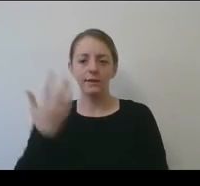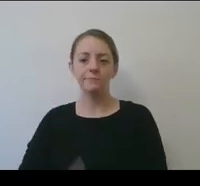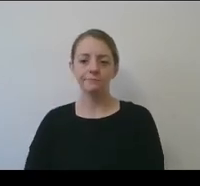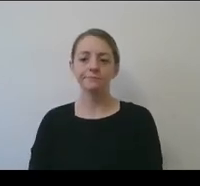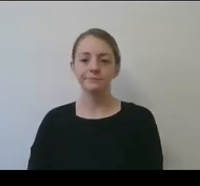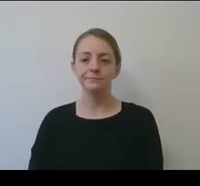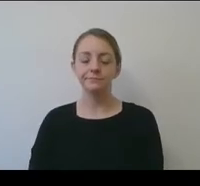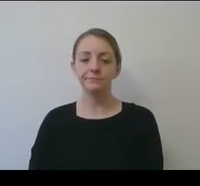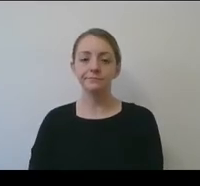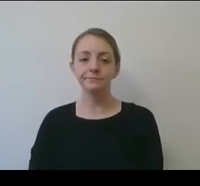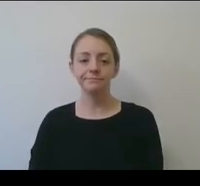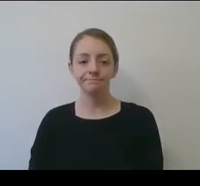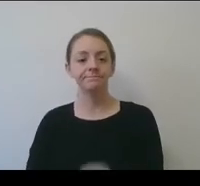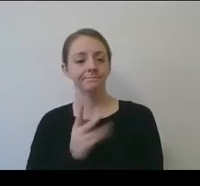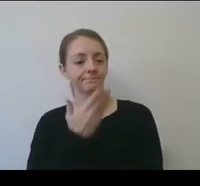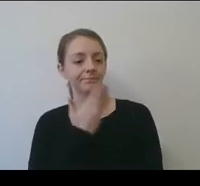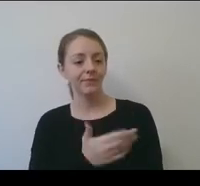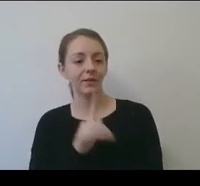Thanks, Lynn.